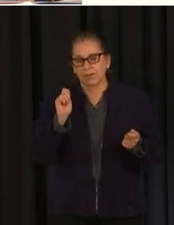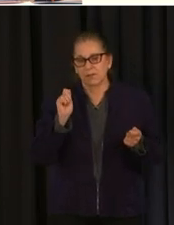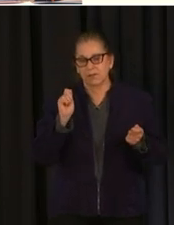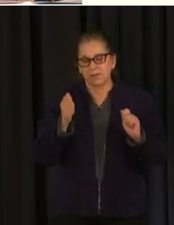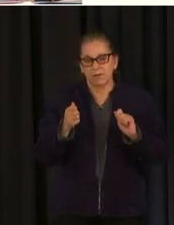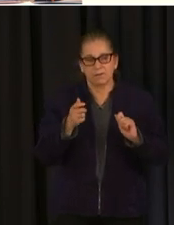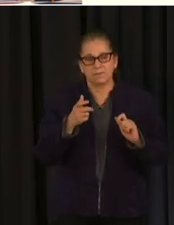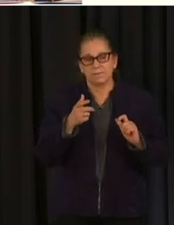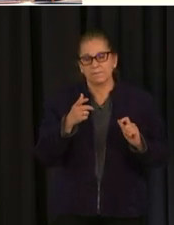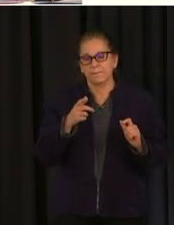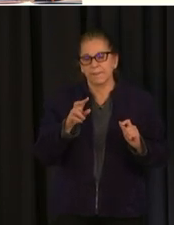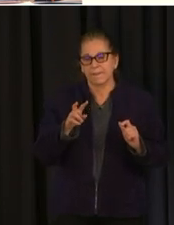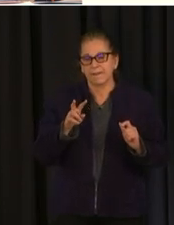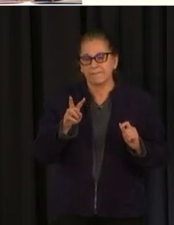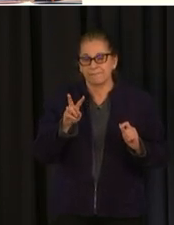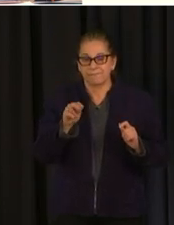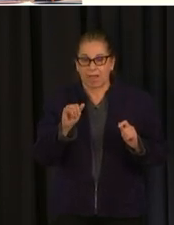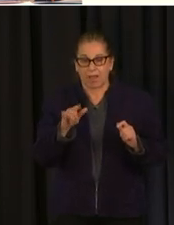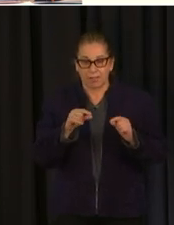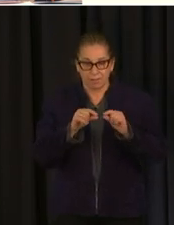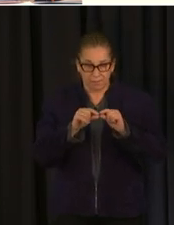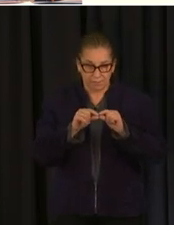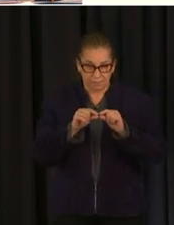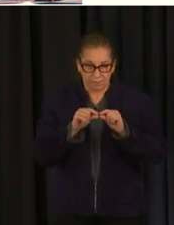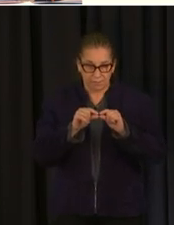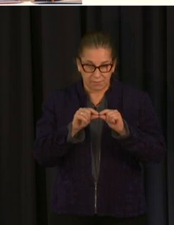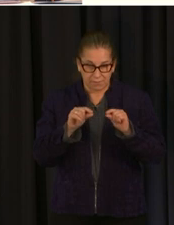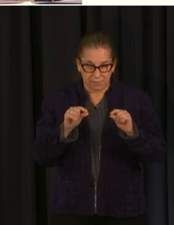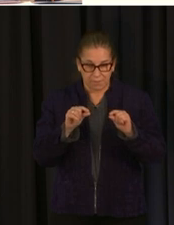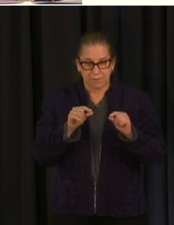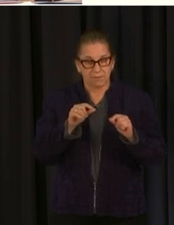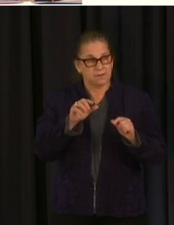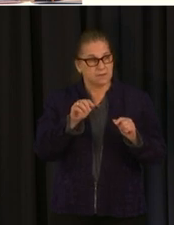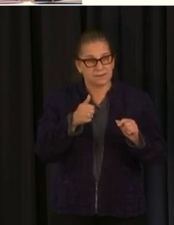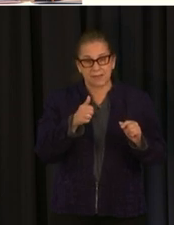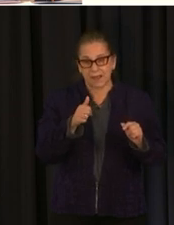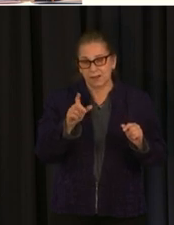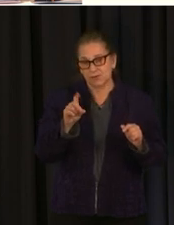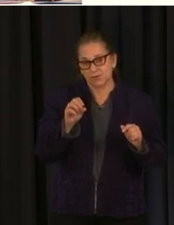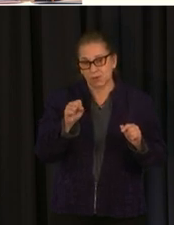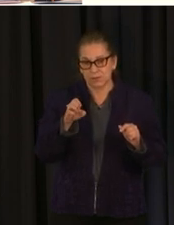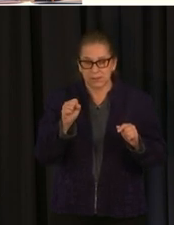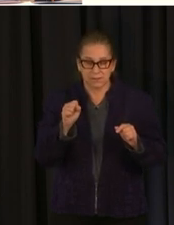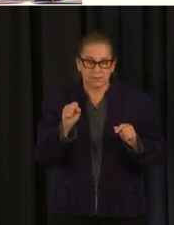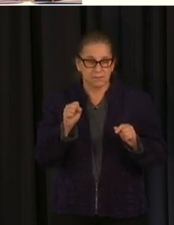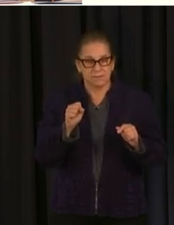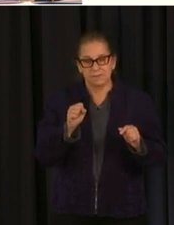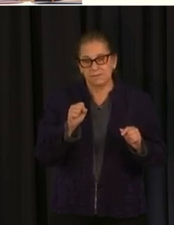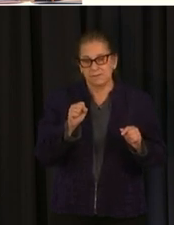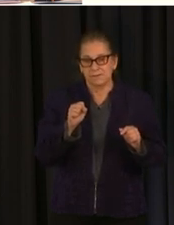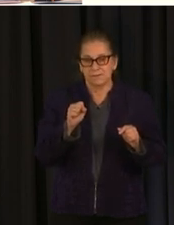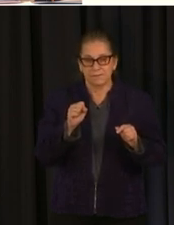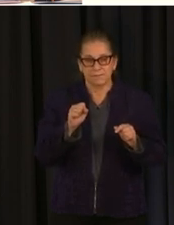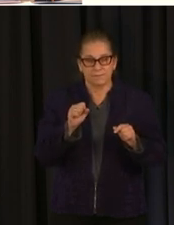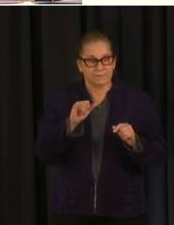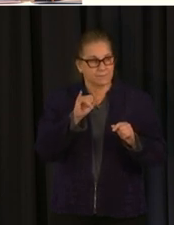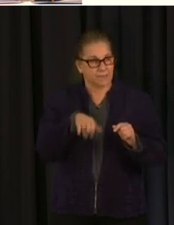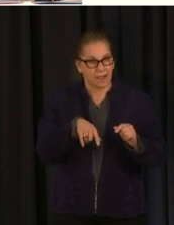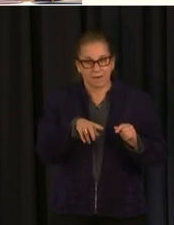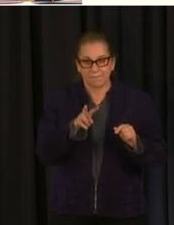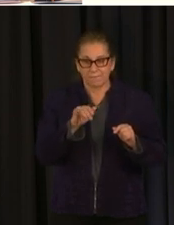it has 10 doses or six doses etc how our health care providers are able to use that vaccine